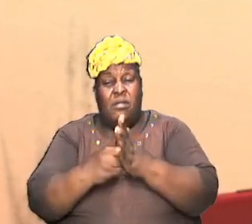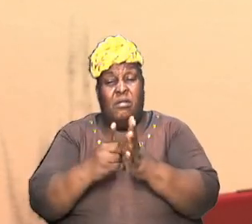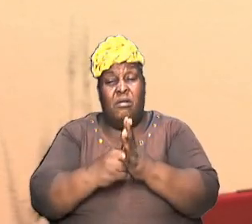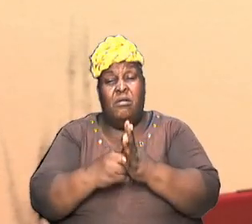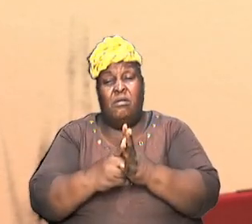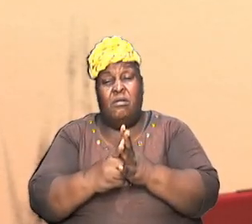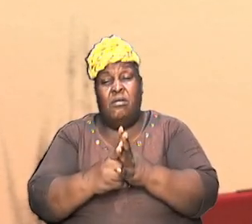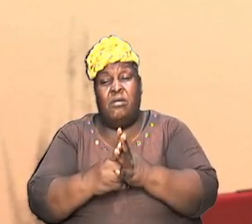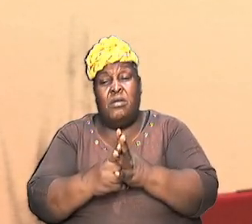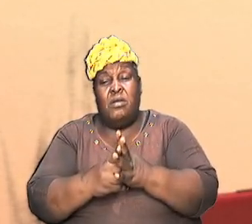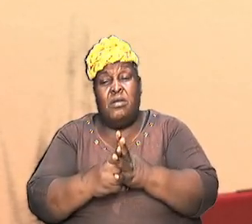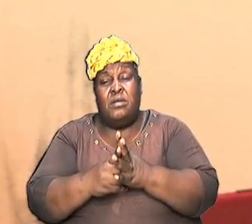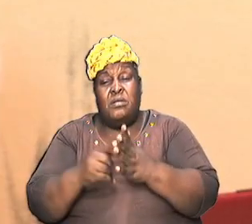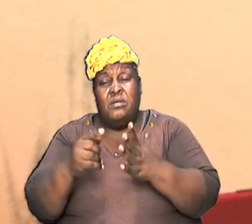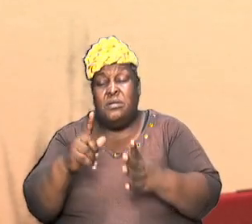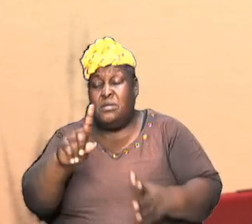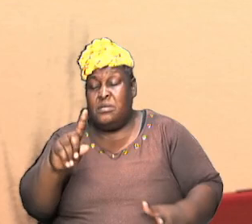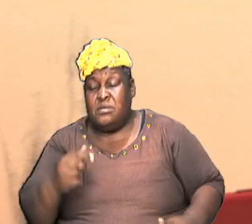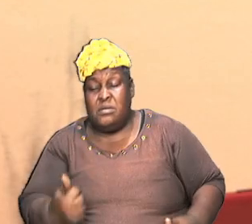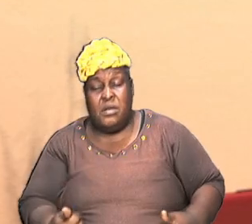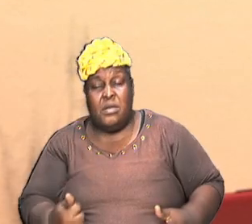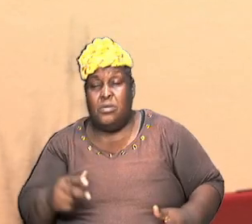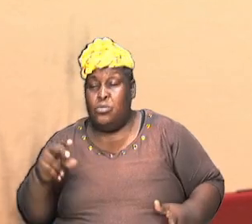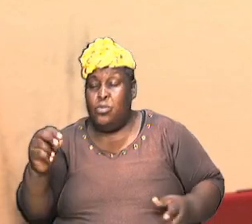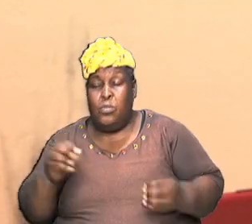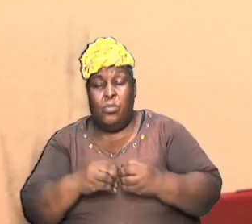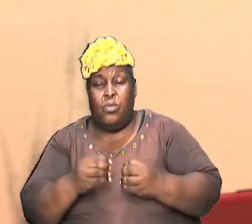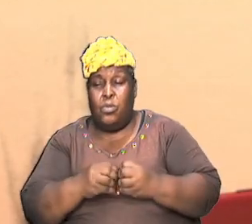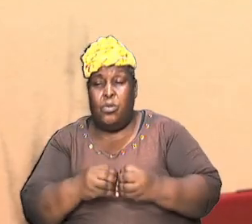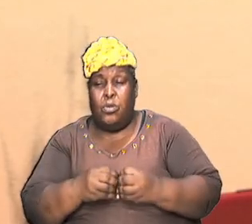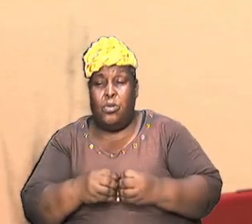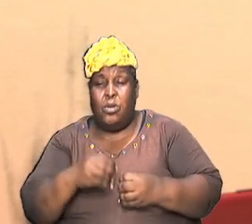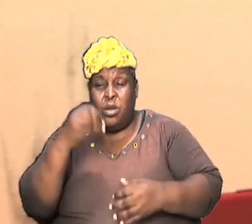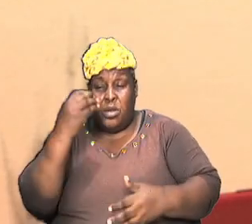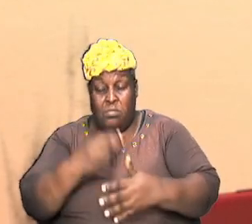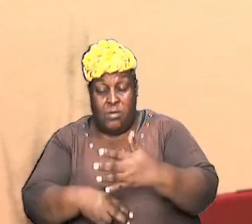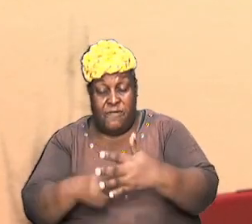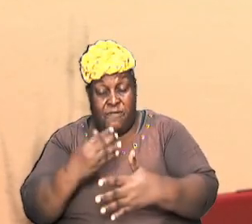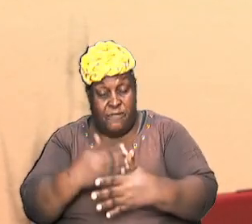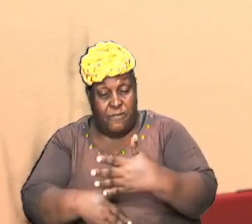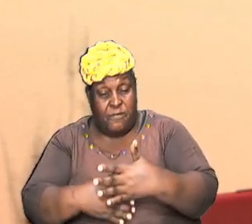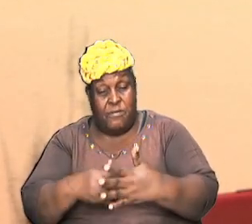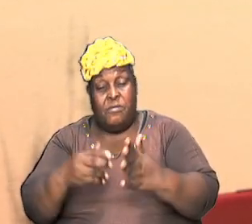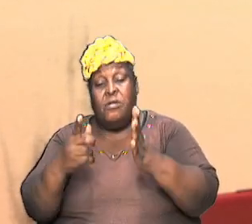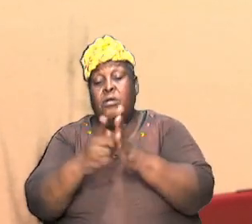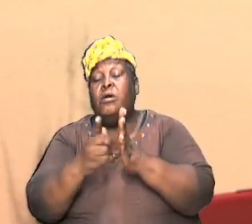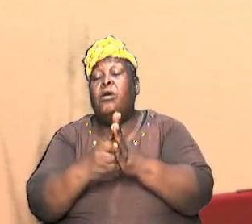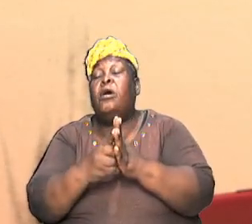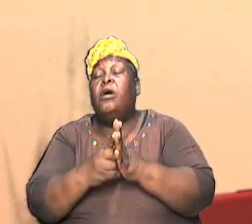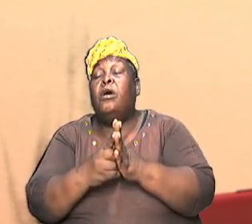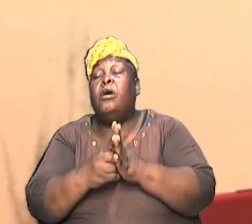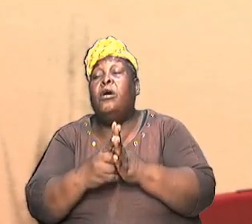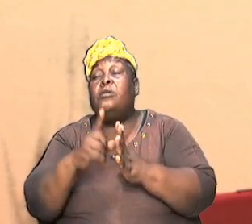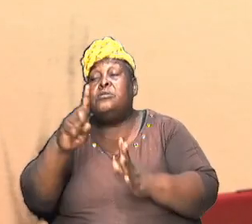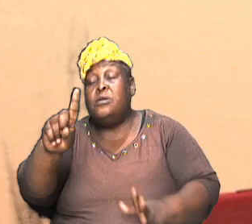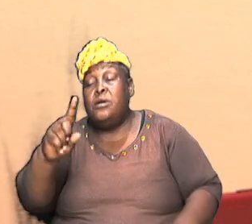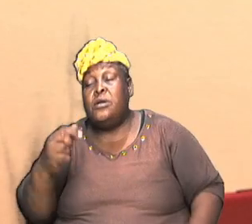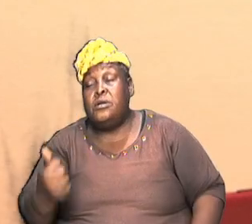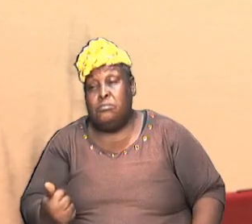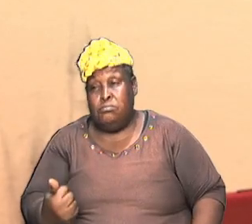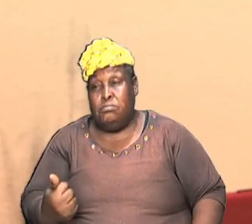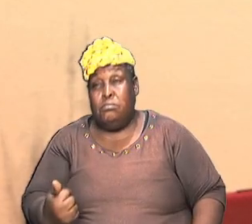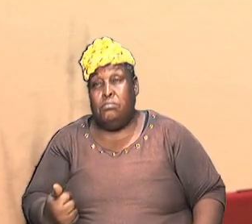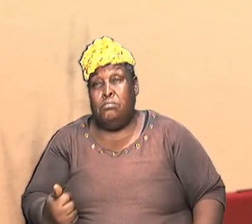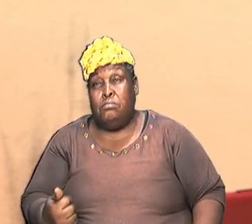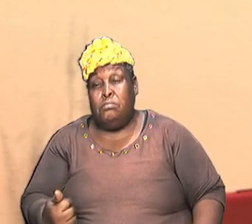so tithing is no more before the law there was tithing during the law there was tithing know that the law is passed